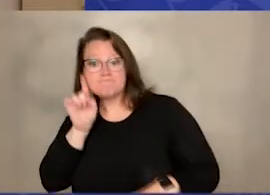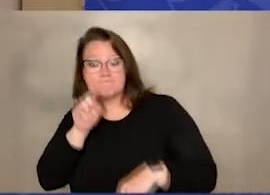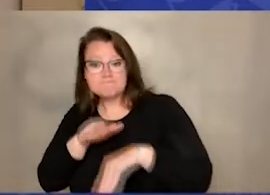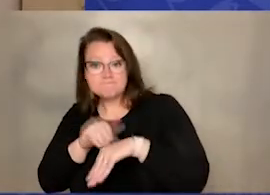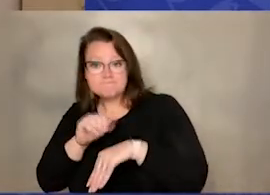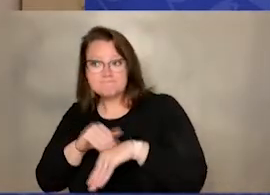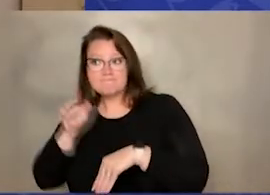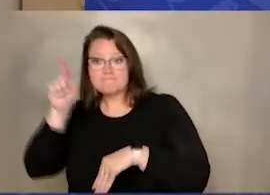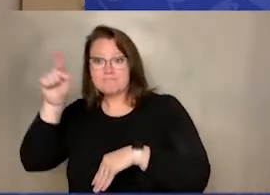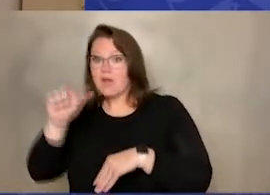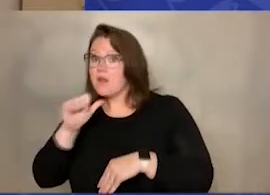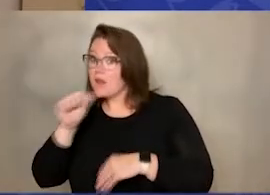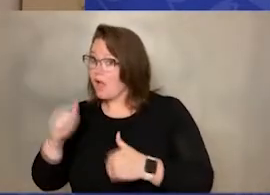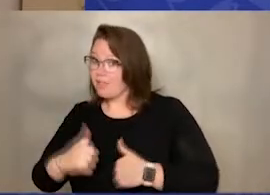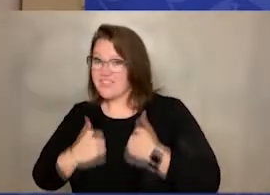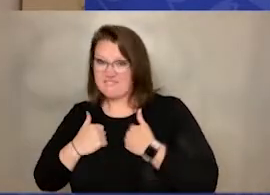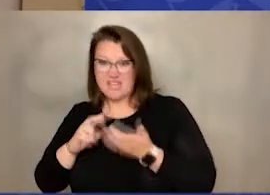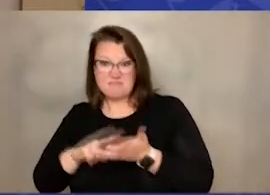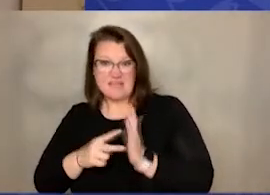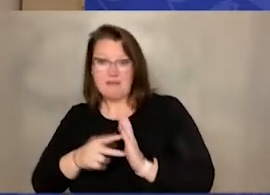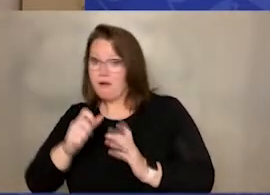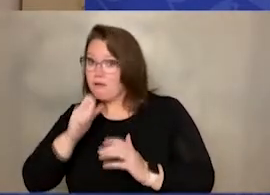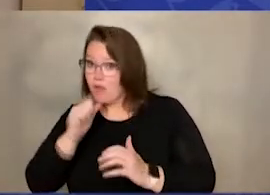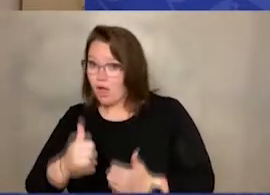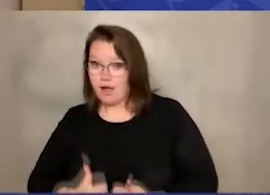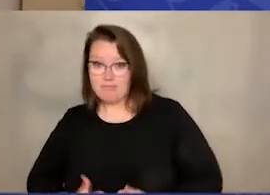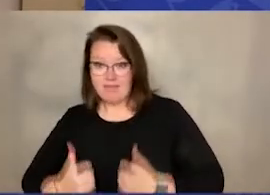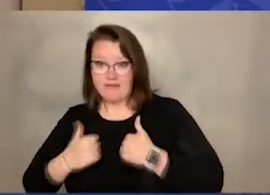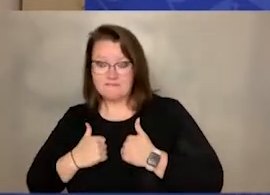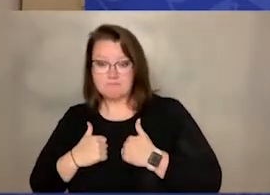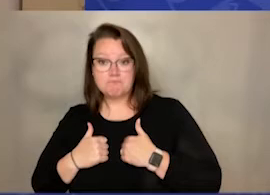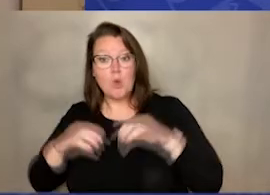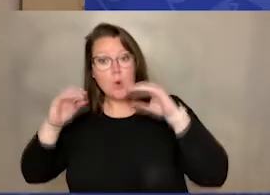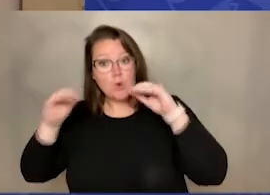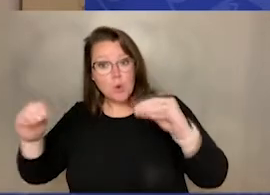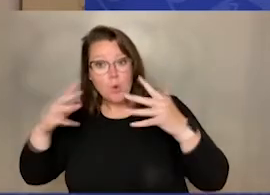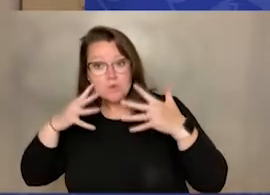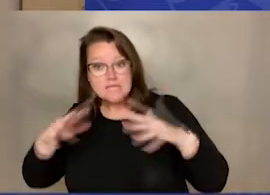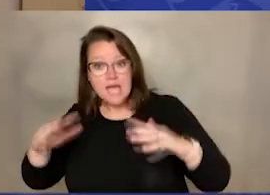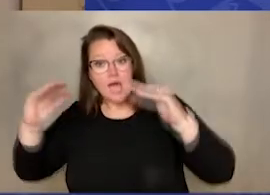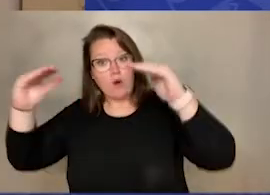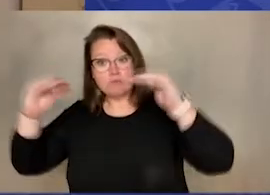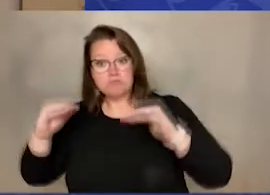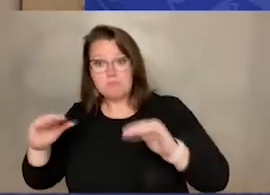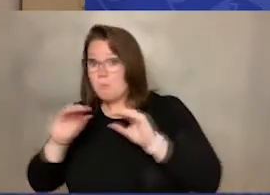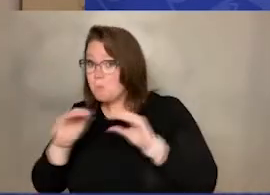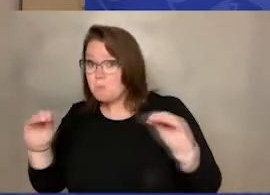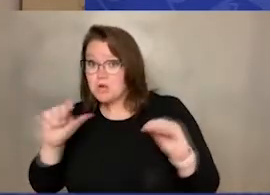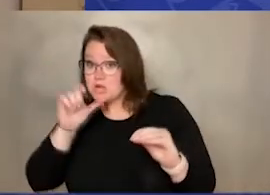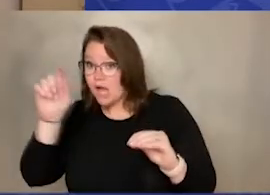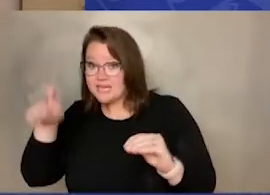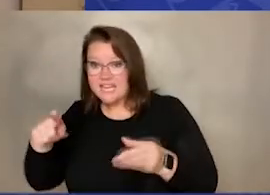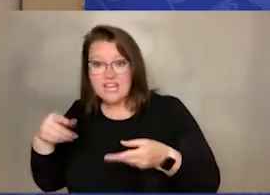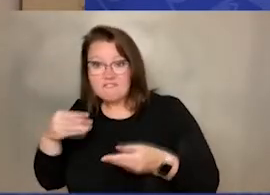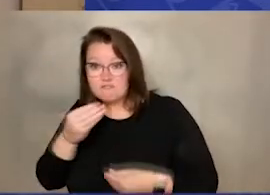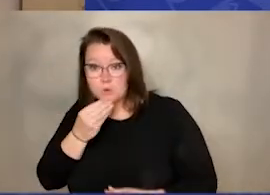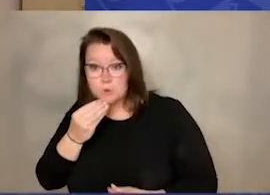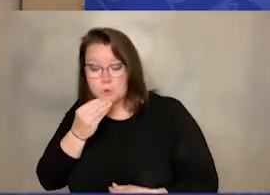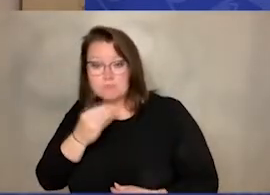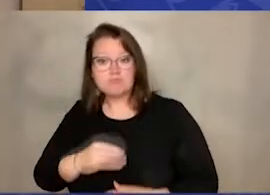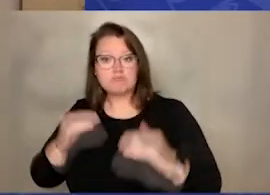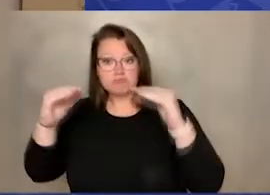That means he's not alive. No sound, no food, no water,